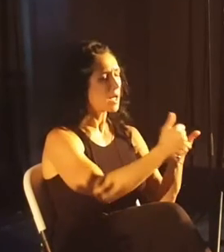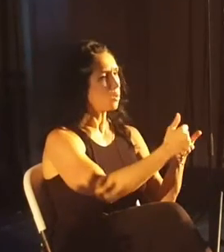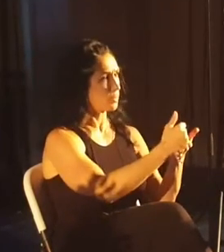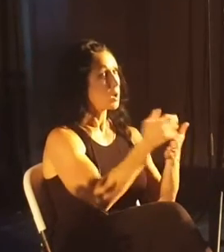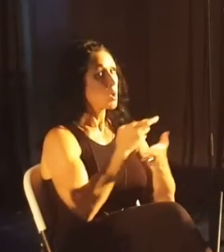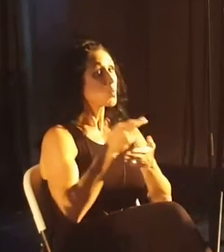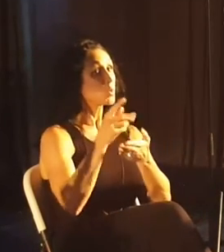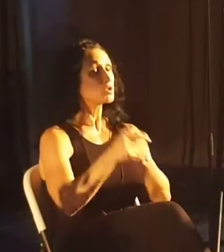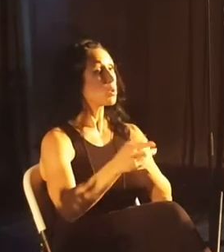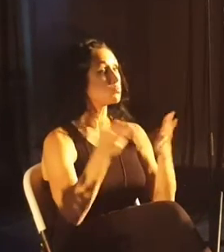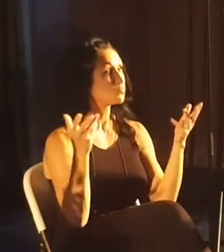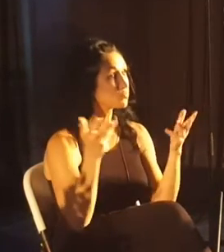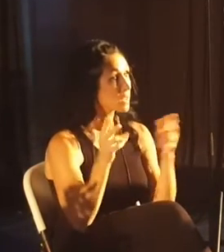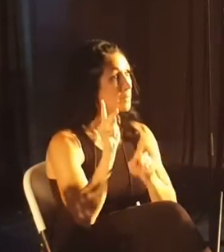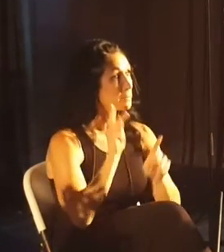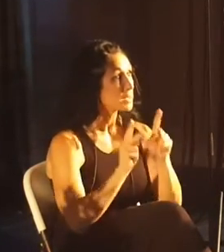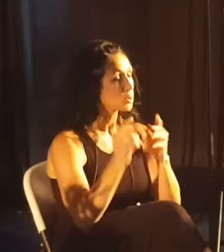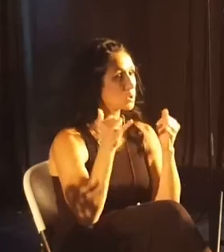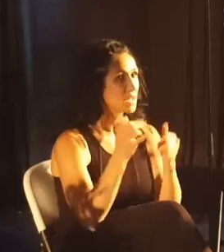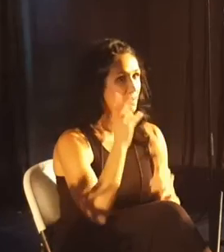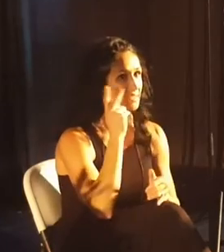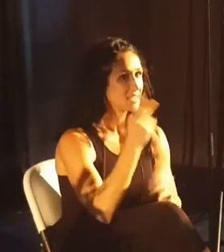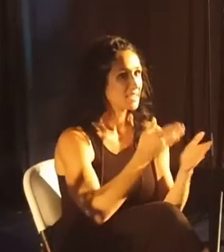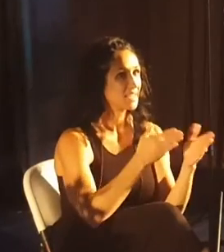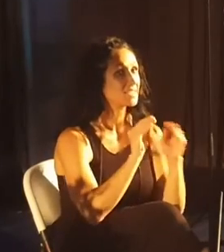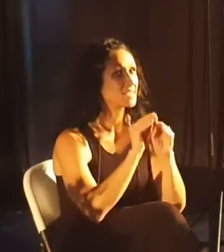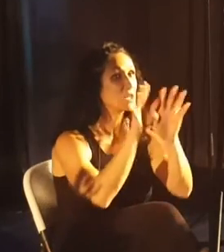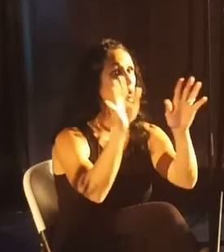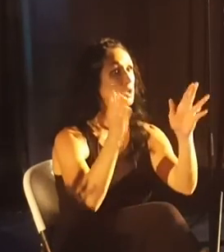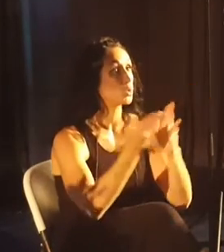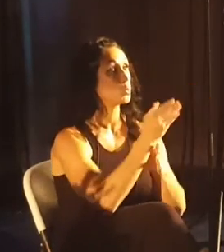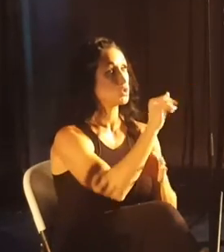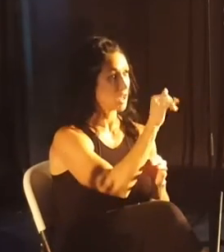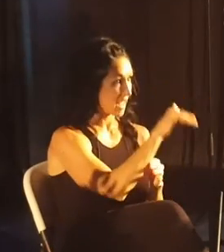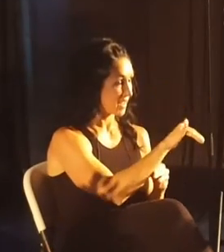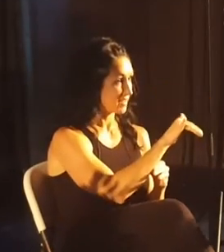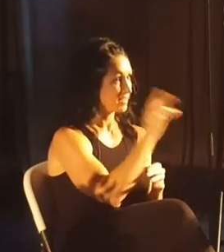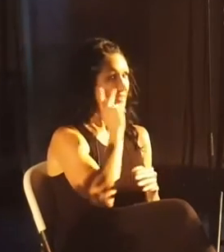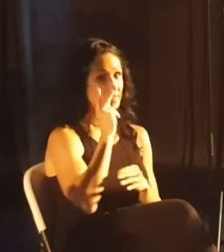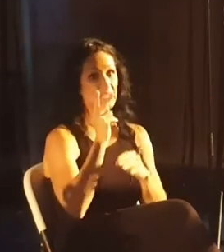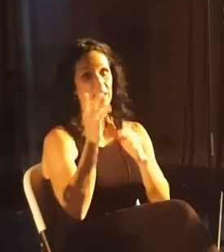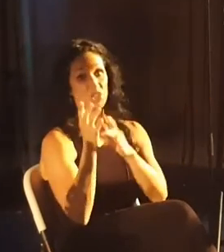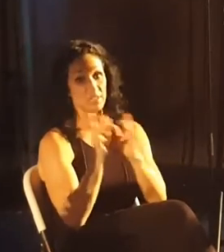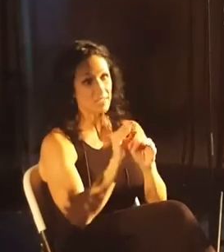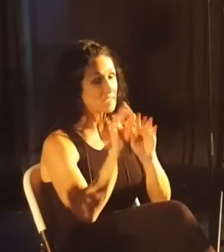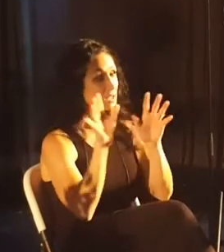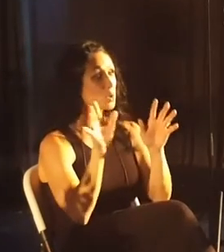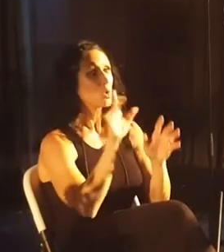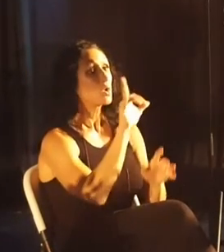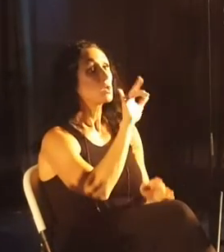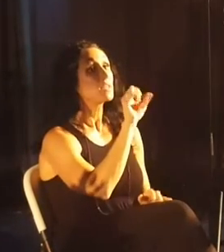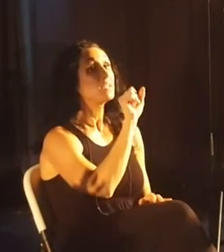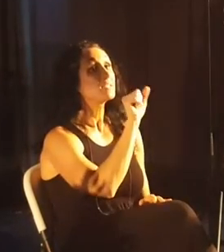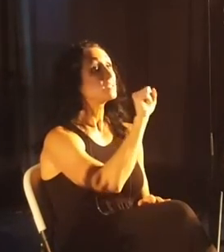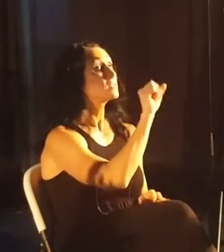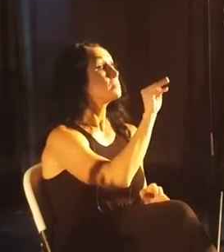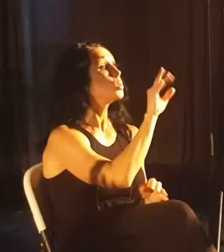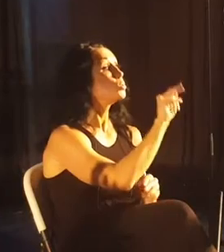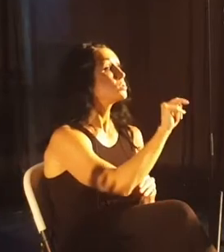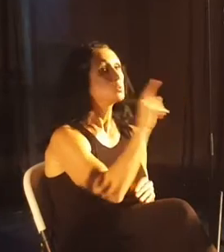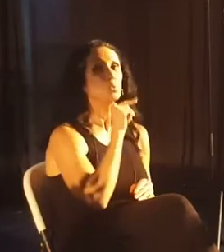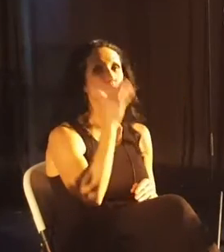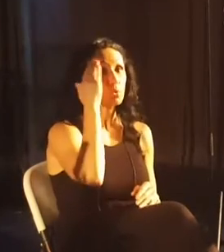result, people are now seeing things more clearly through Jay seeing Jesus more clearly. Or Lisa Smoot. Who knows Lisa Smoot?